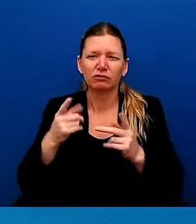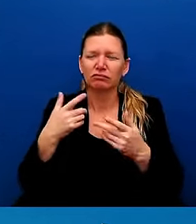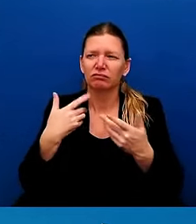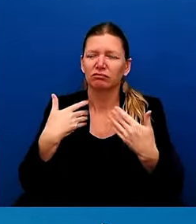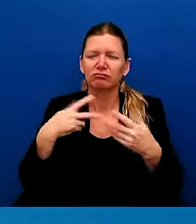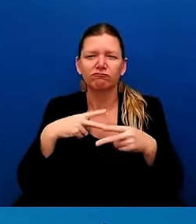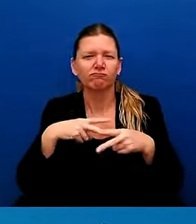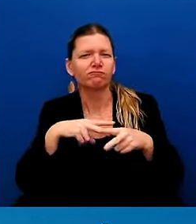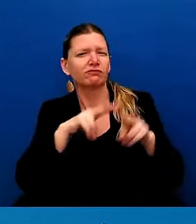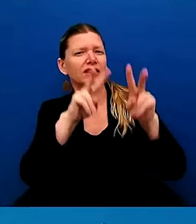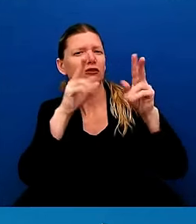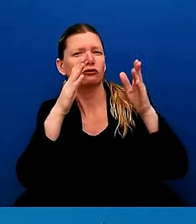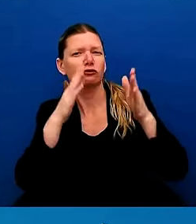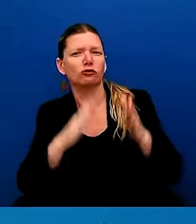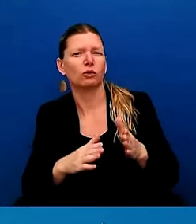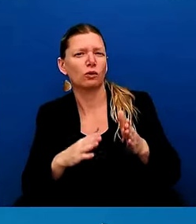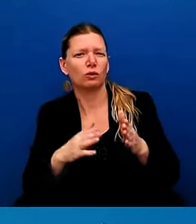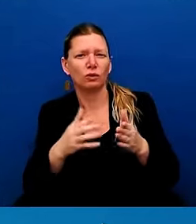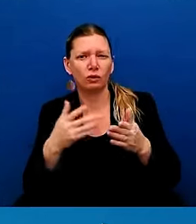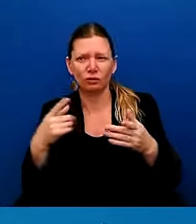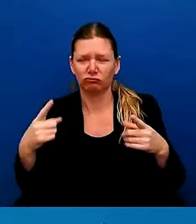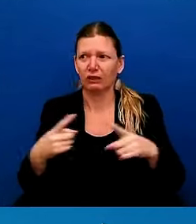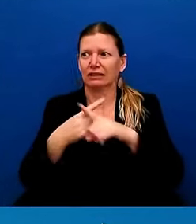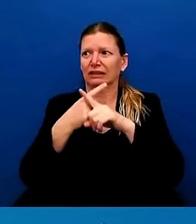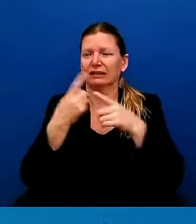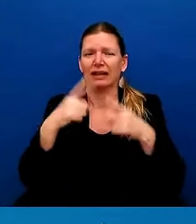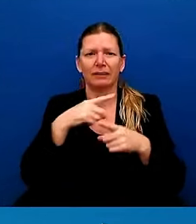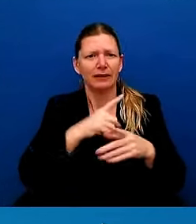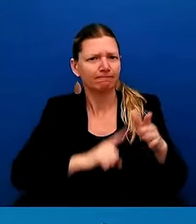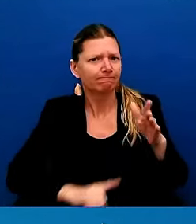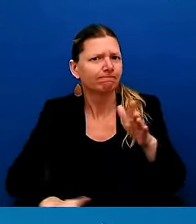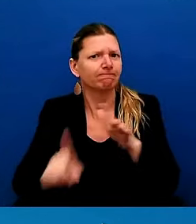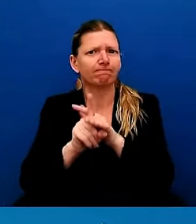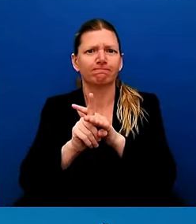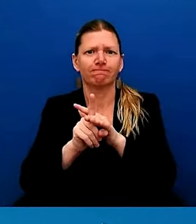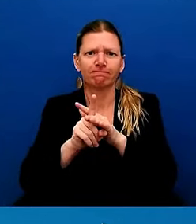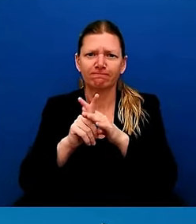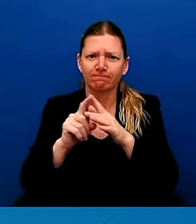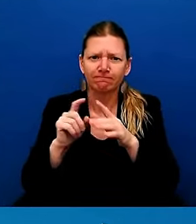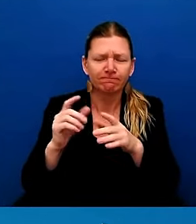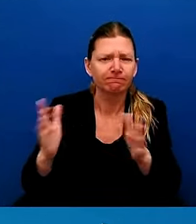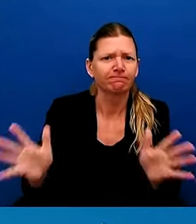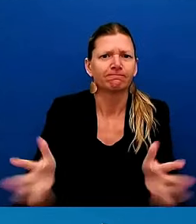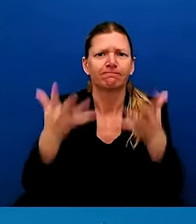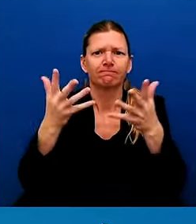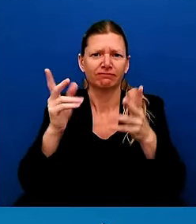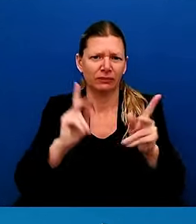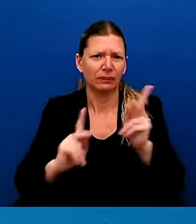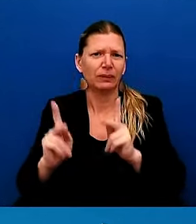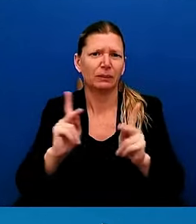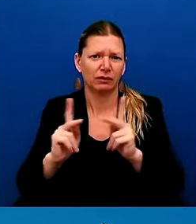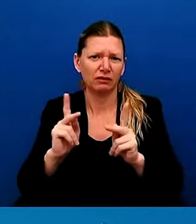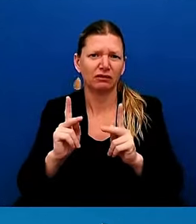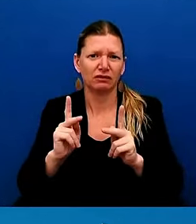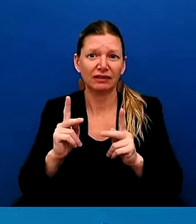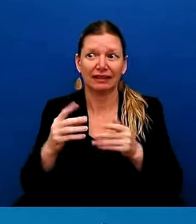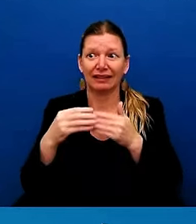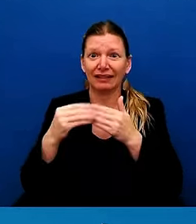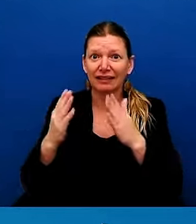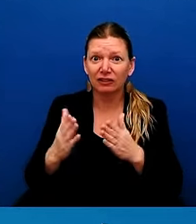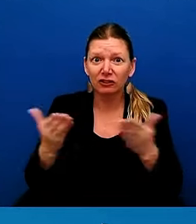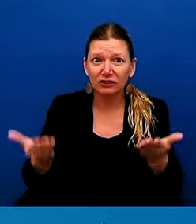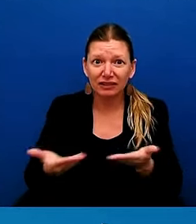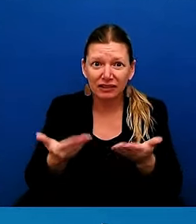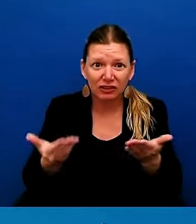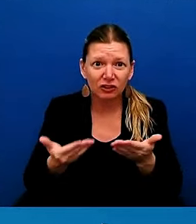up other people. As it relates in particular to the leaders who are here and doing that work, including the first responders,